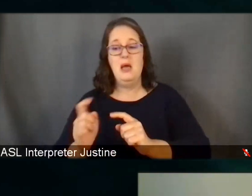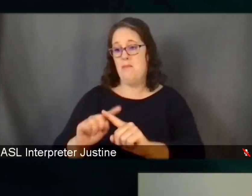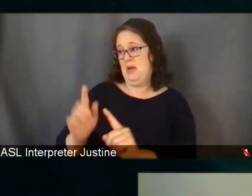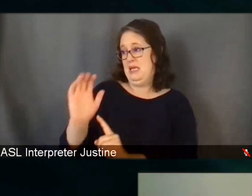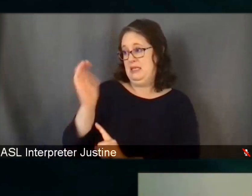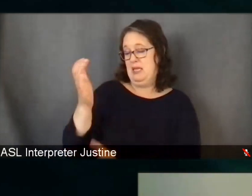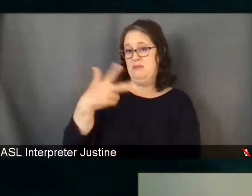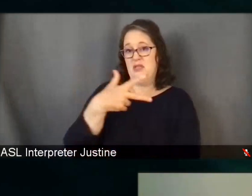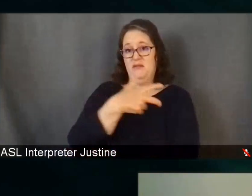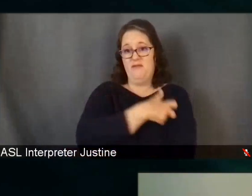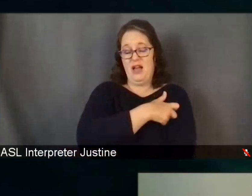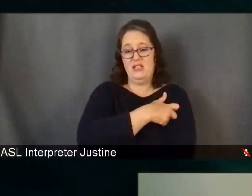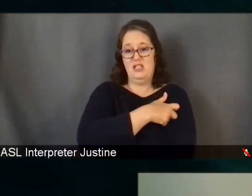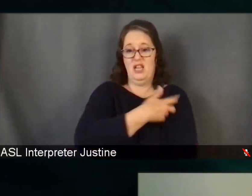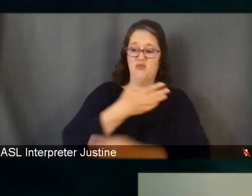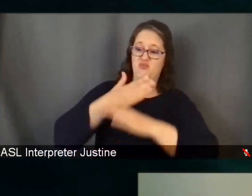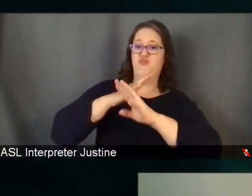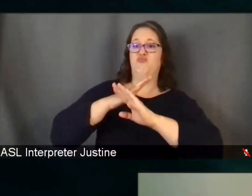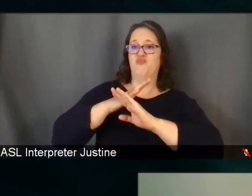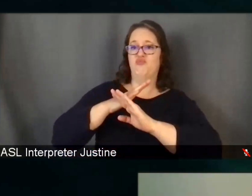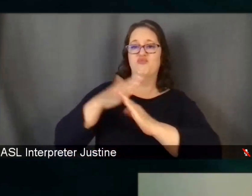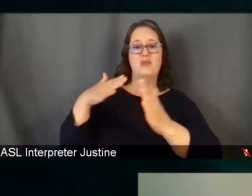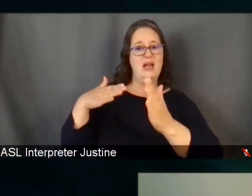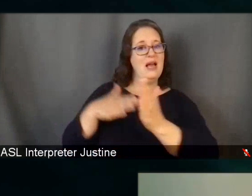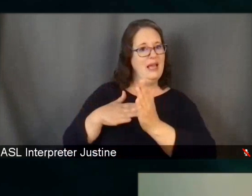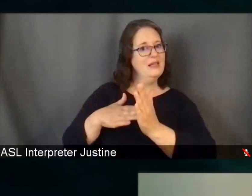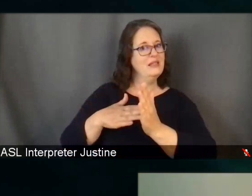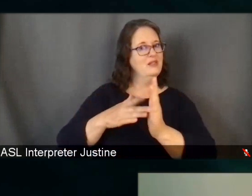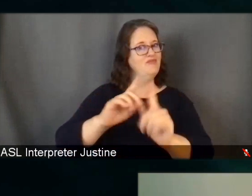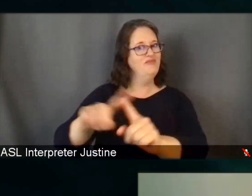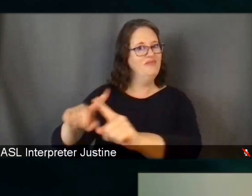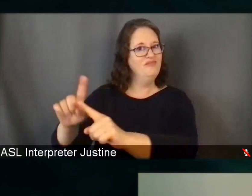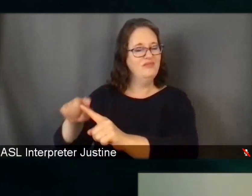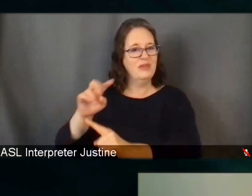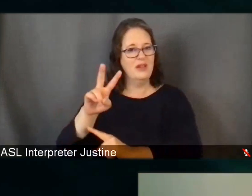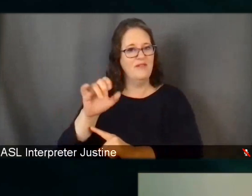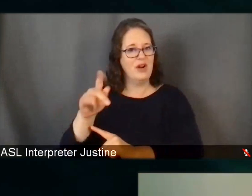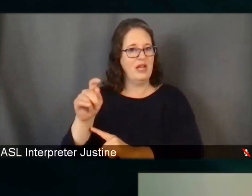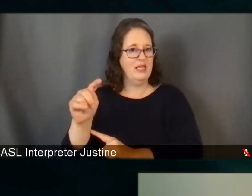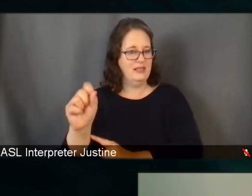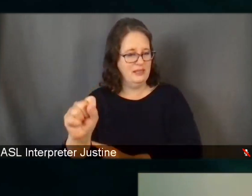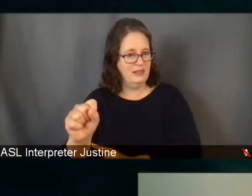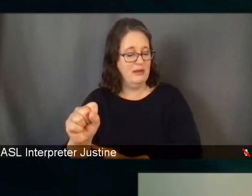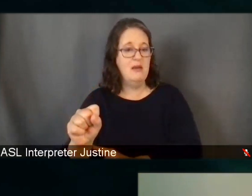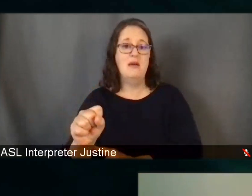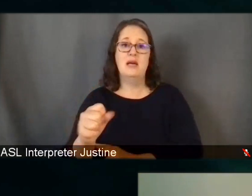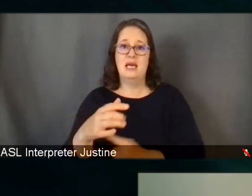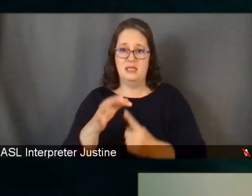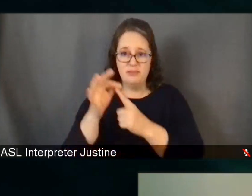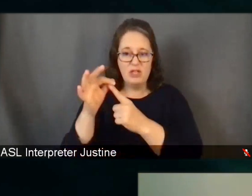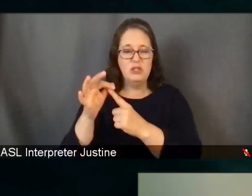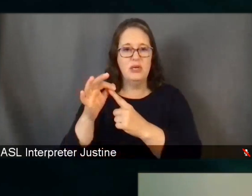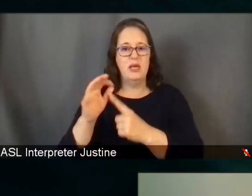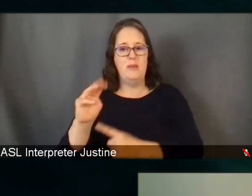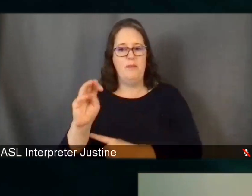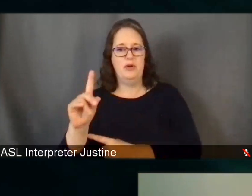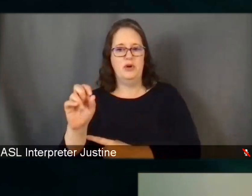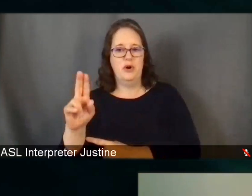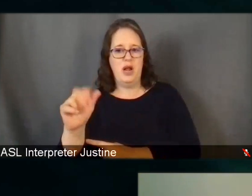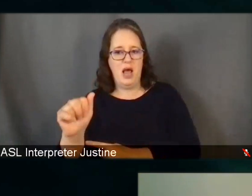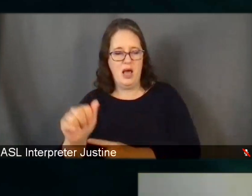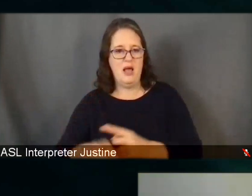And we seem to have pretty good protection, particularly for the Moderna and Pfizer vaccine. So